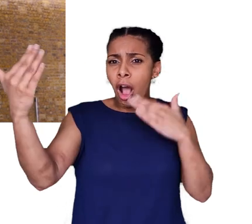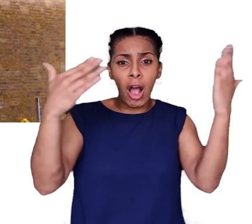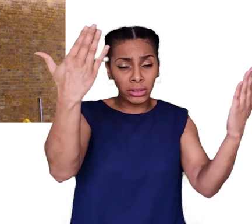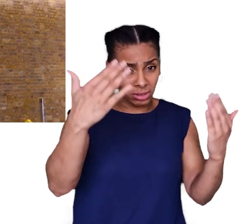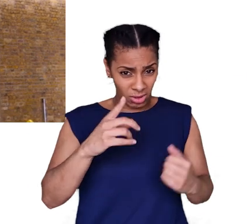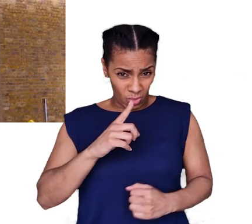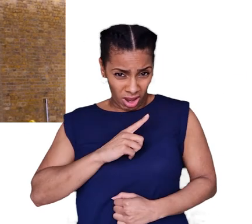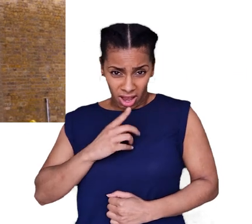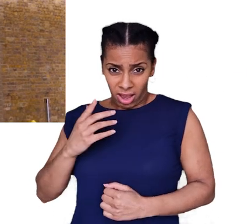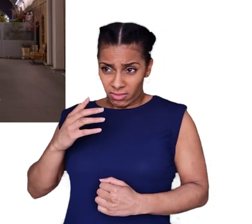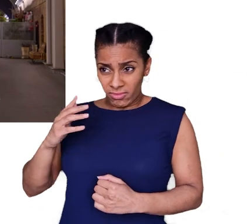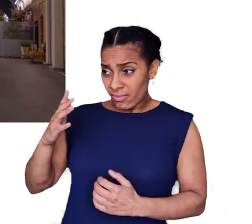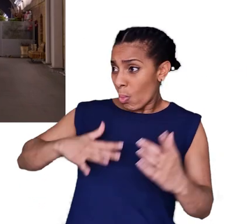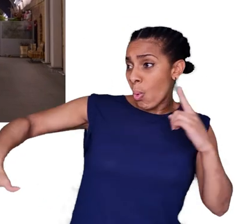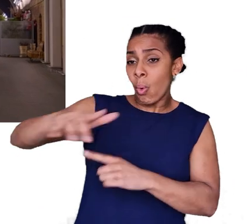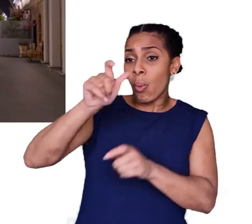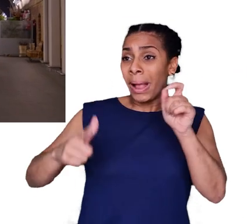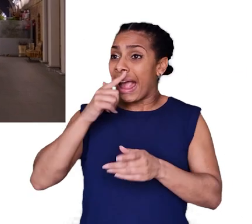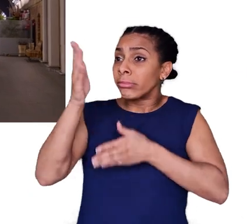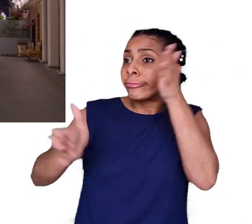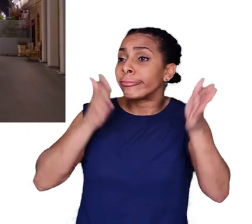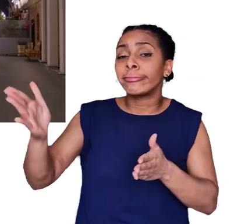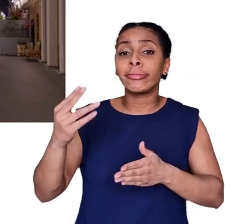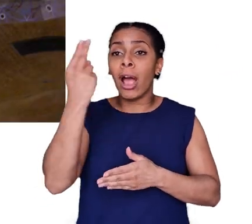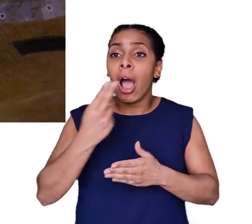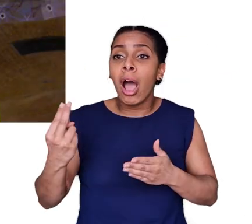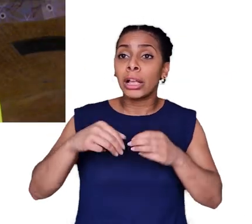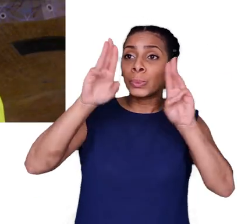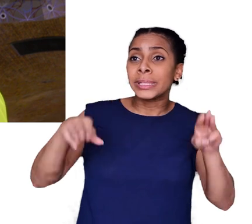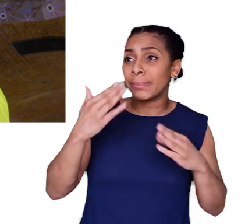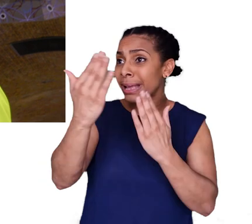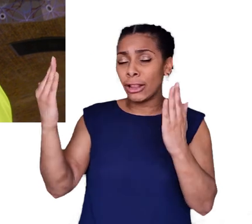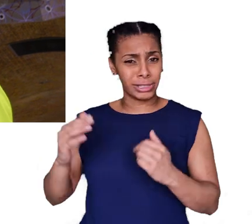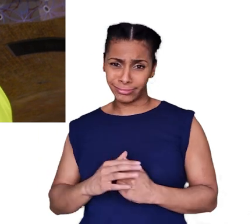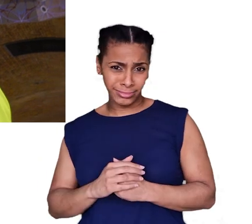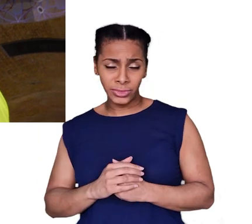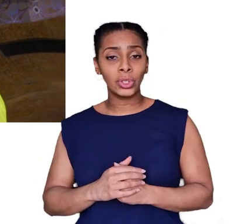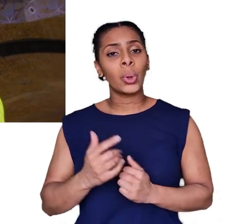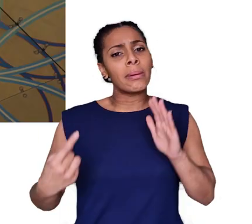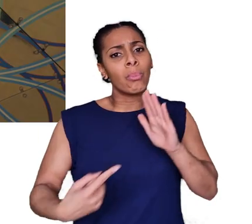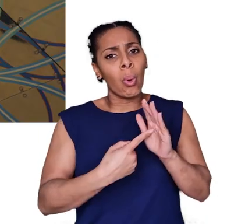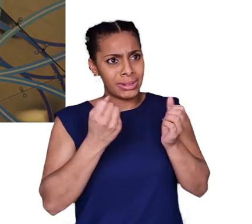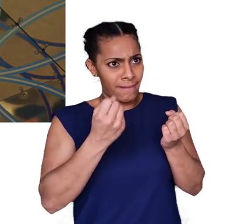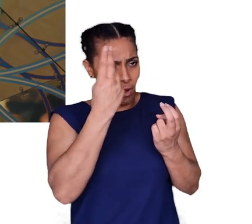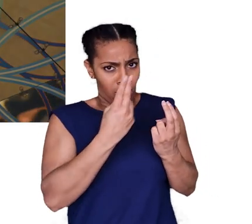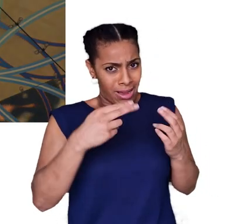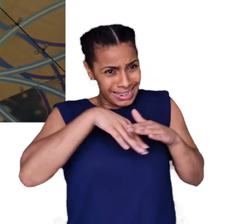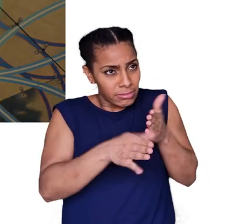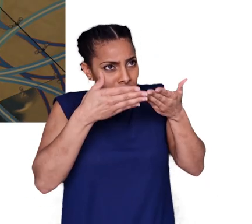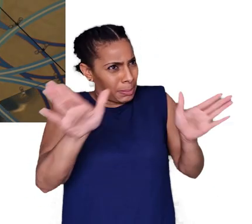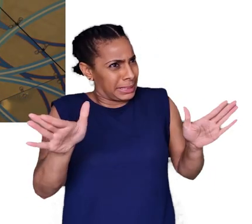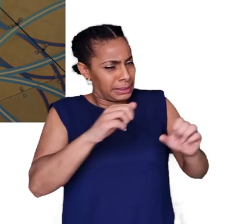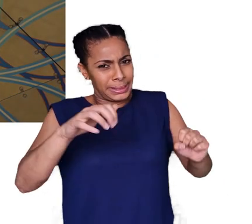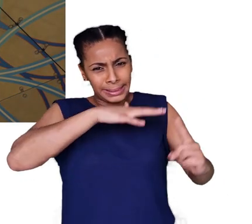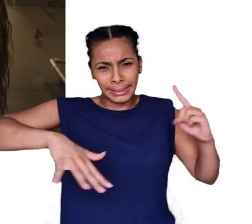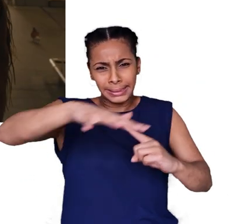museums and galleries, so it means that they're able to see artworks in spaces that they just don't normally pass through. That's part of their day-to-day